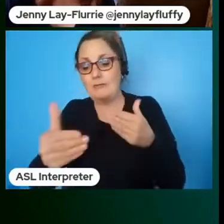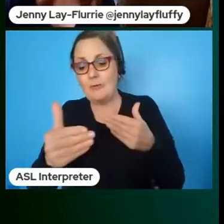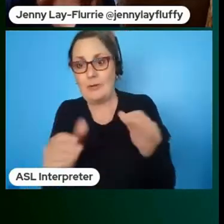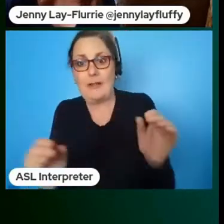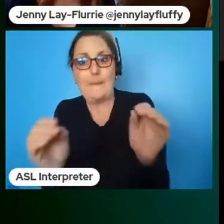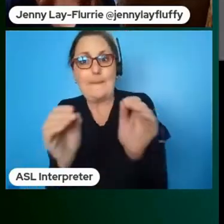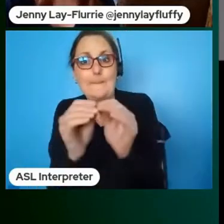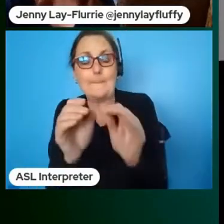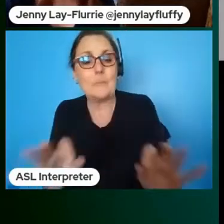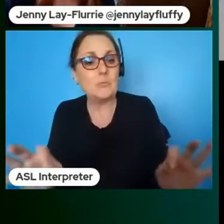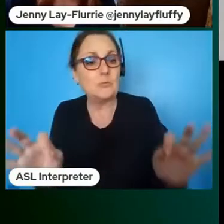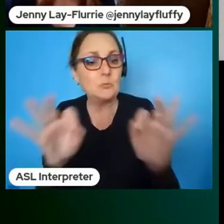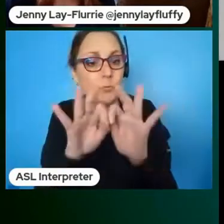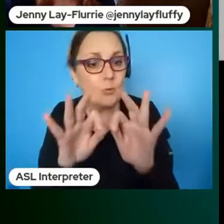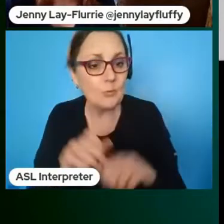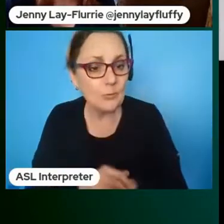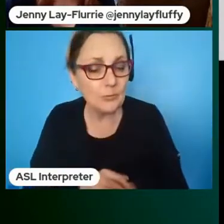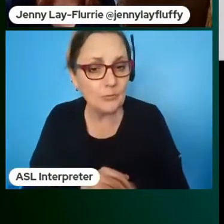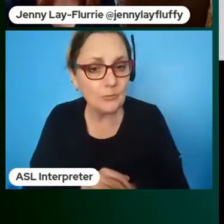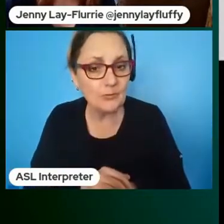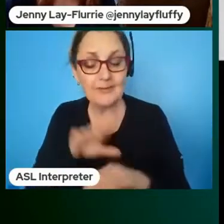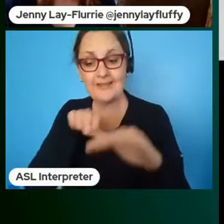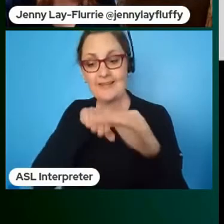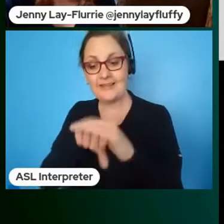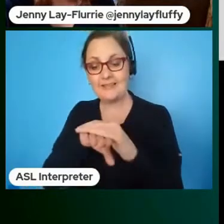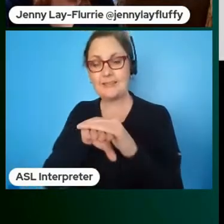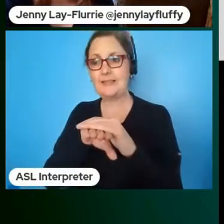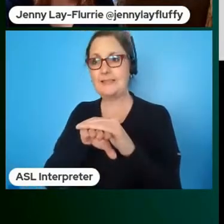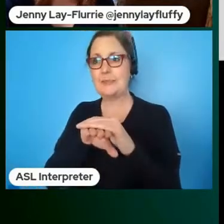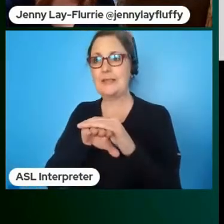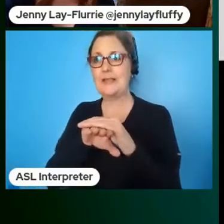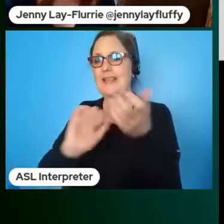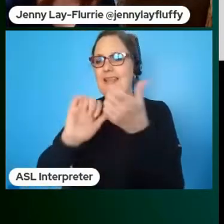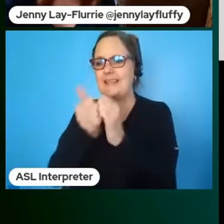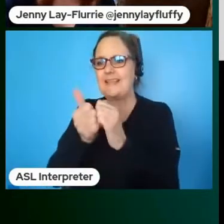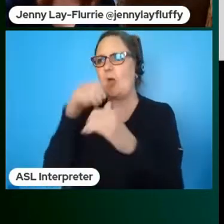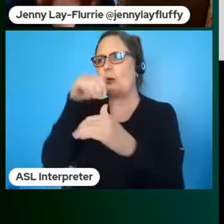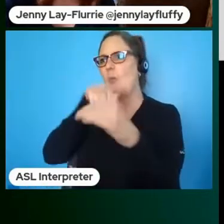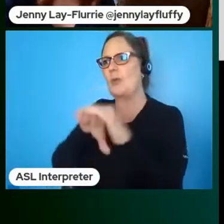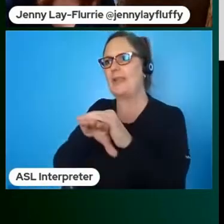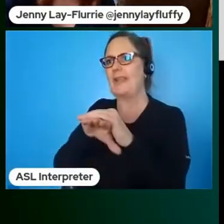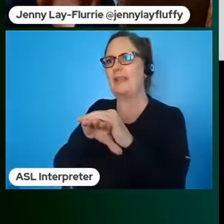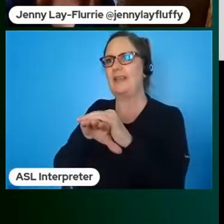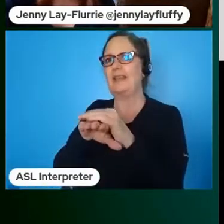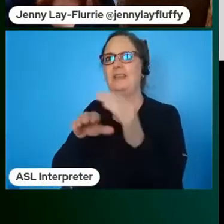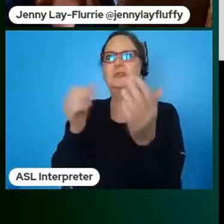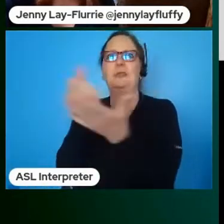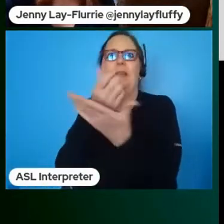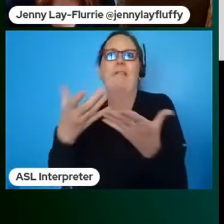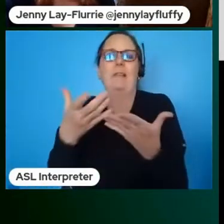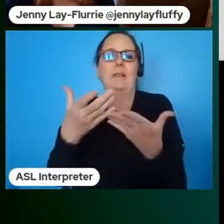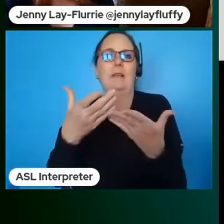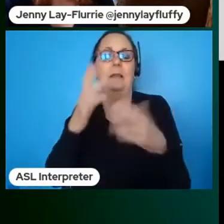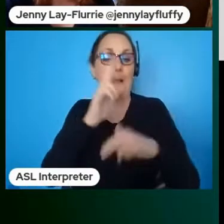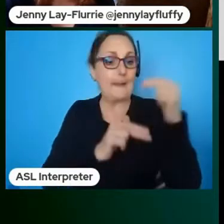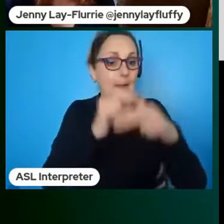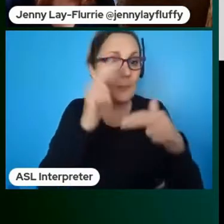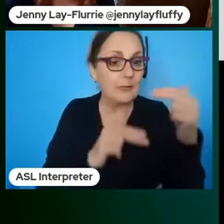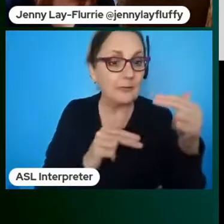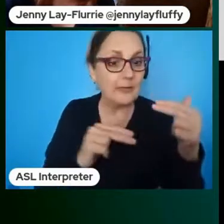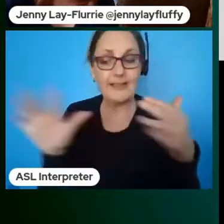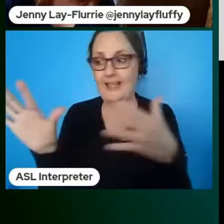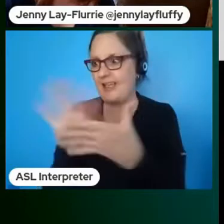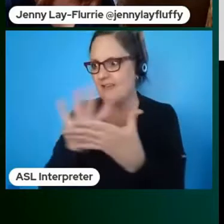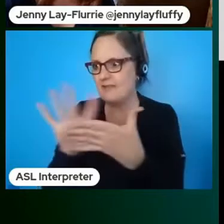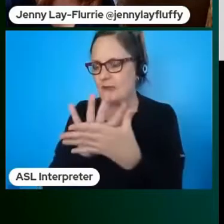accessibility is the means to access whether it's a ramp into a building or it's captions on a video or it's making sure that your